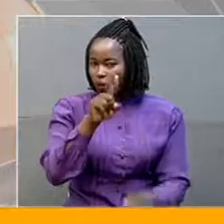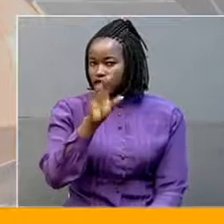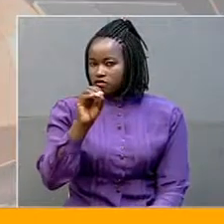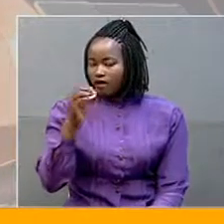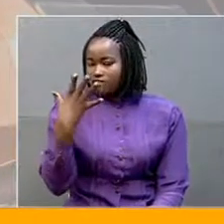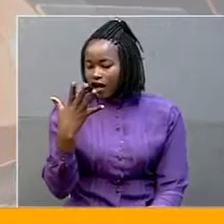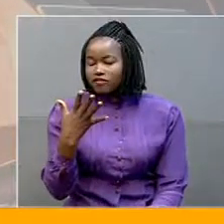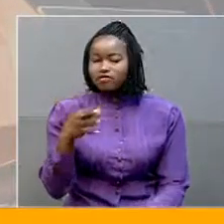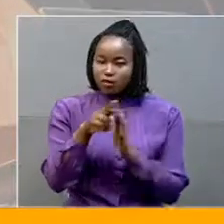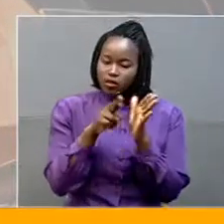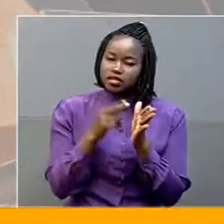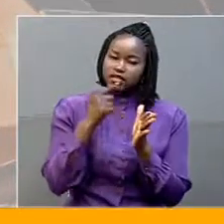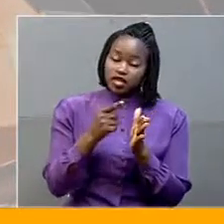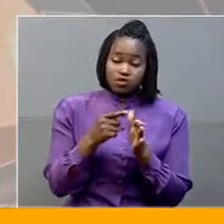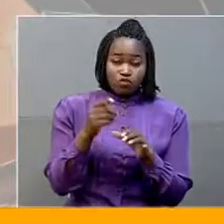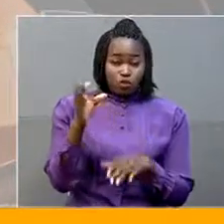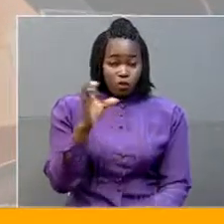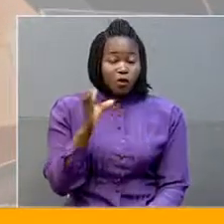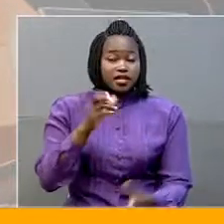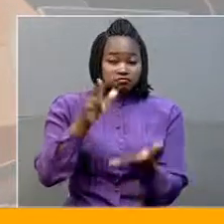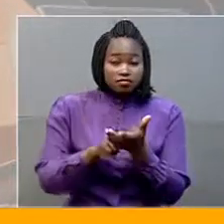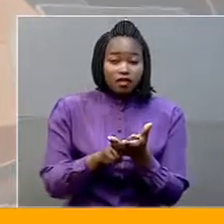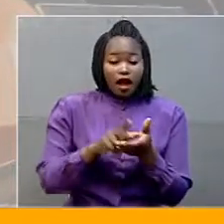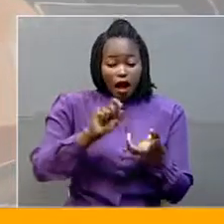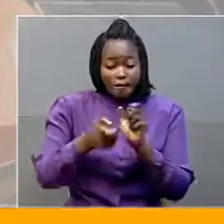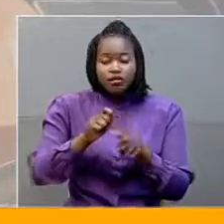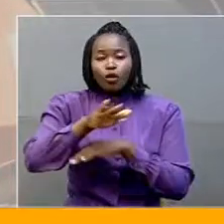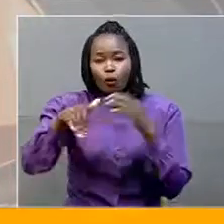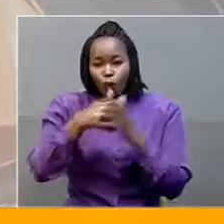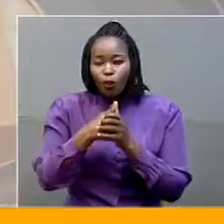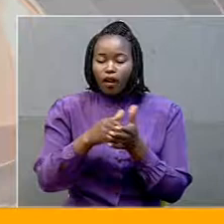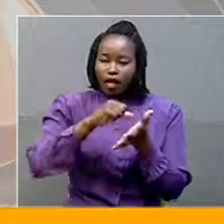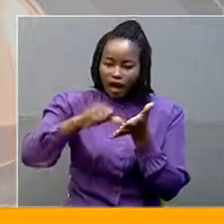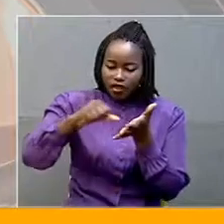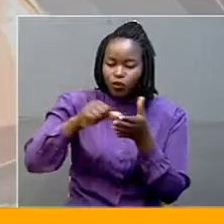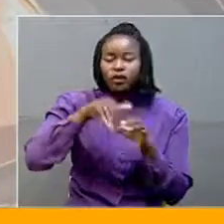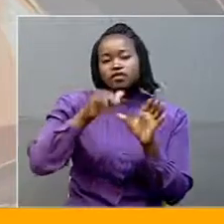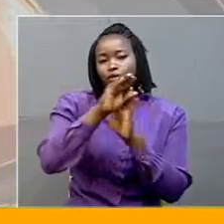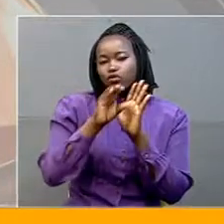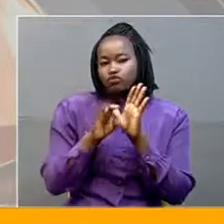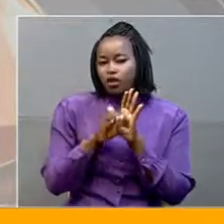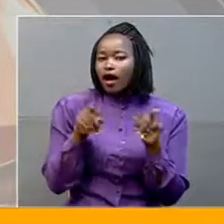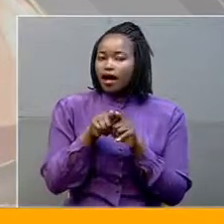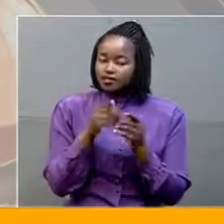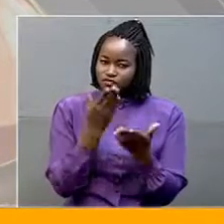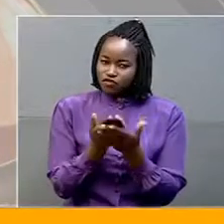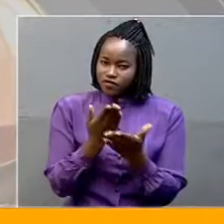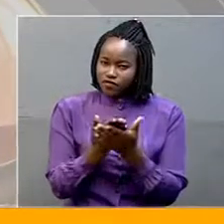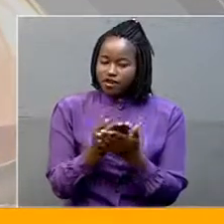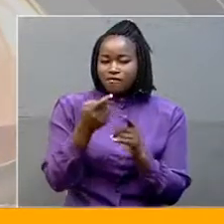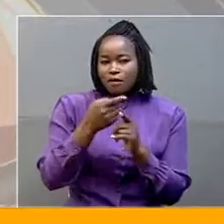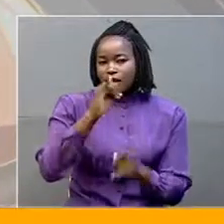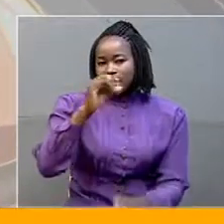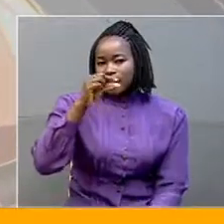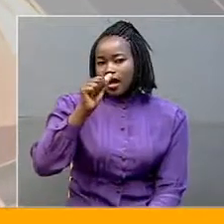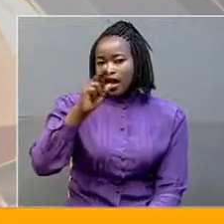committee recommends that the amendment of all articles in the Constitution as proposed by Igara West Member